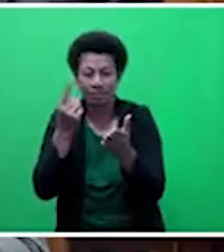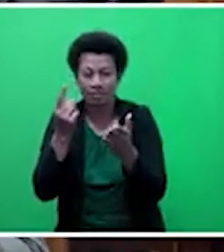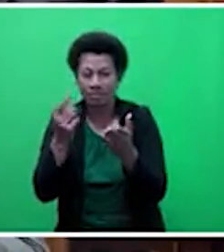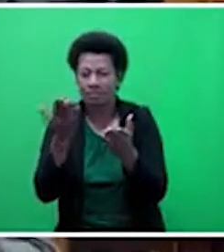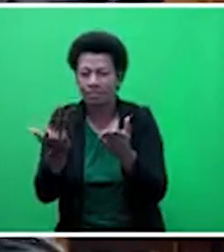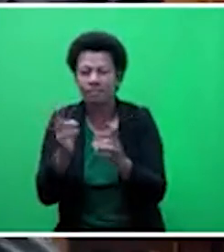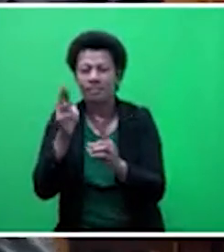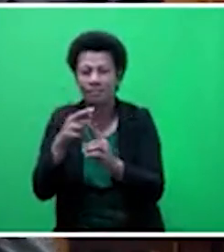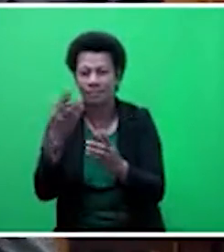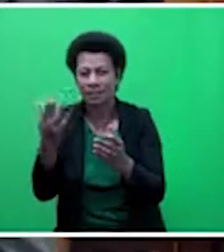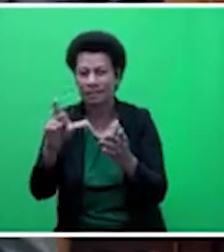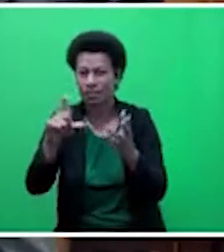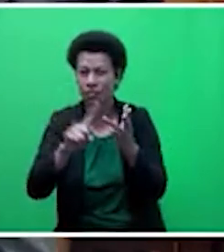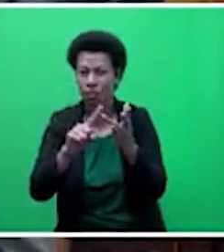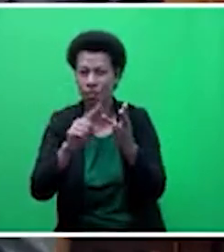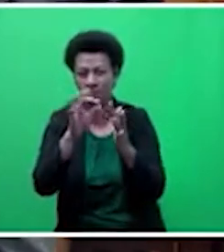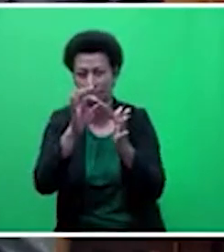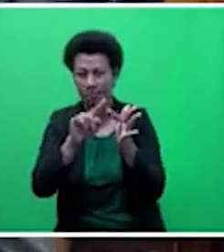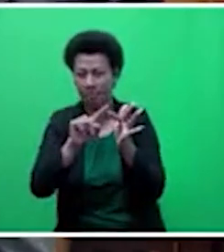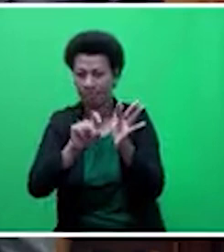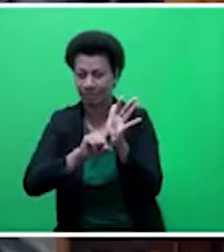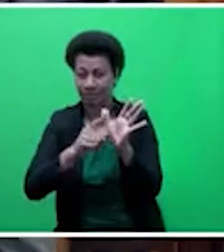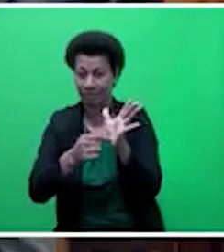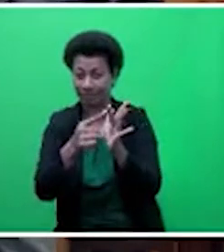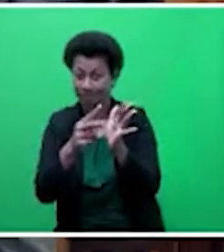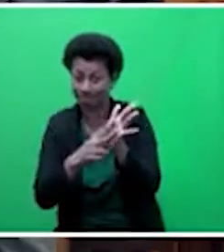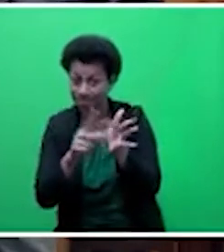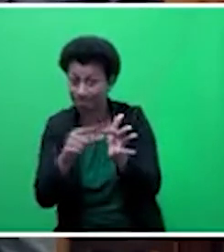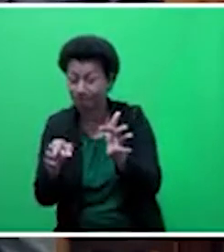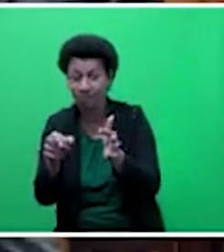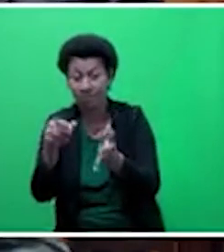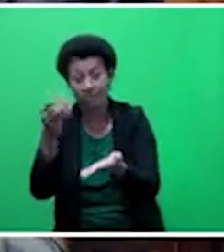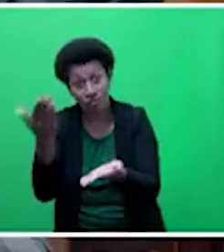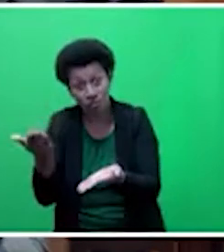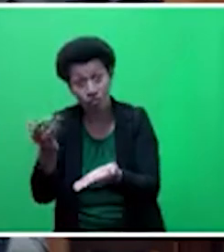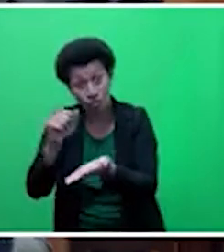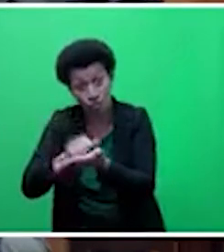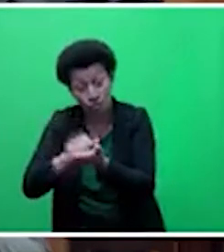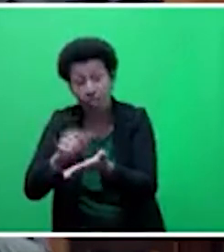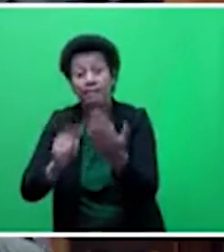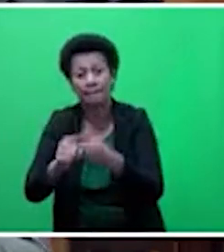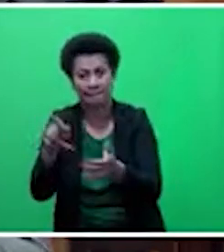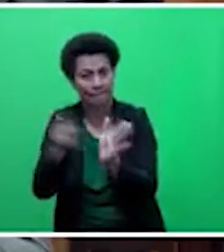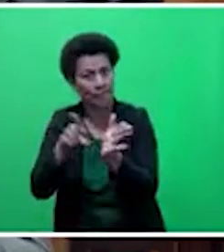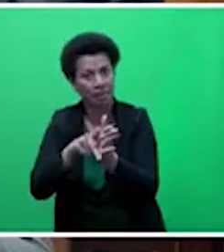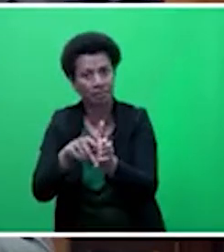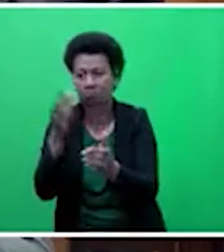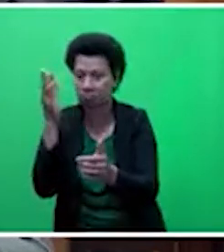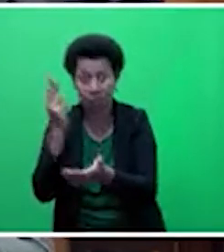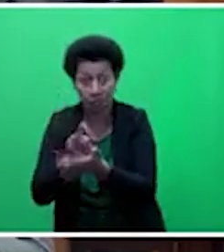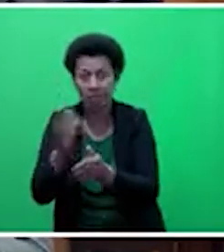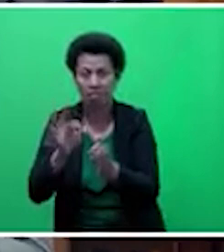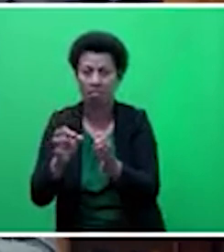a cooperative store, where they have a regulated item and they may not actually be charging the regulated price. So they have to be monitored and actually create this